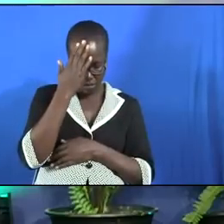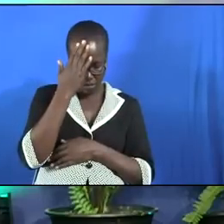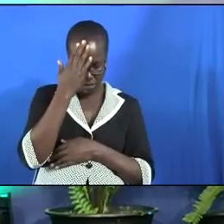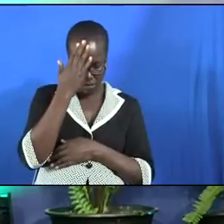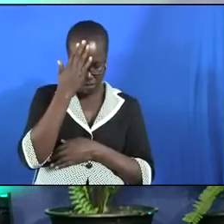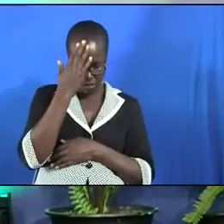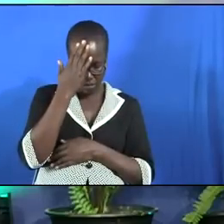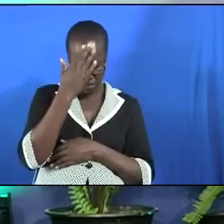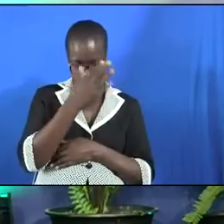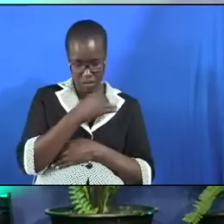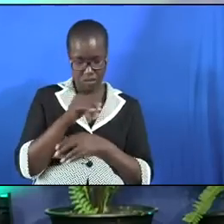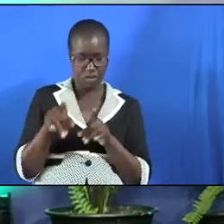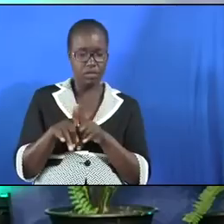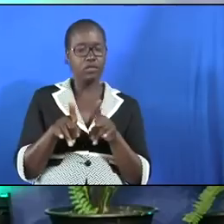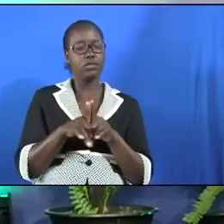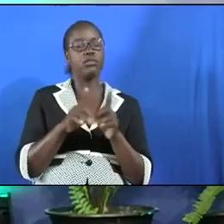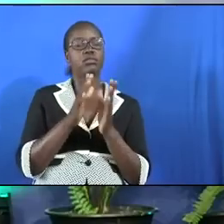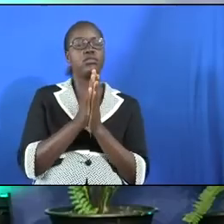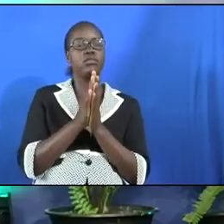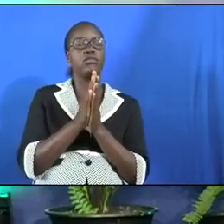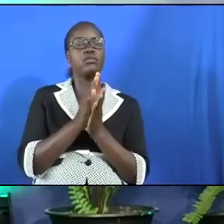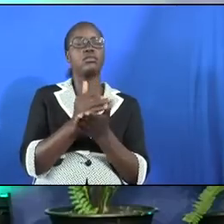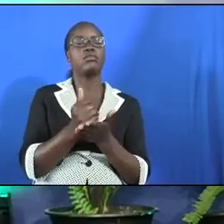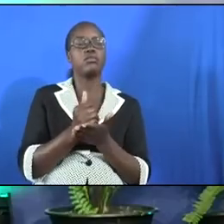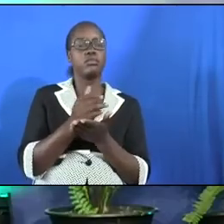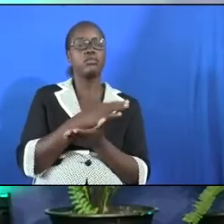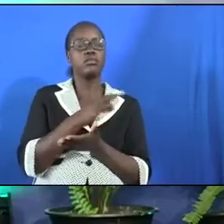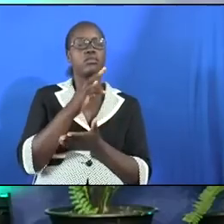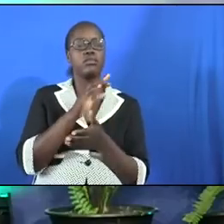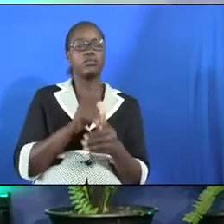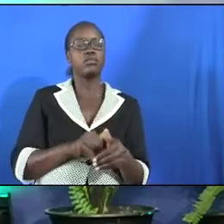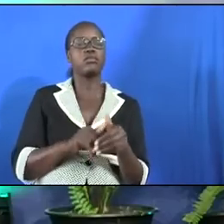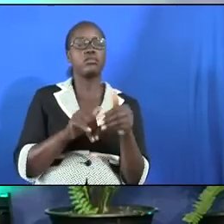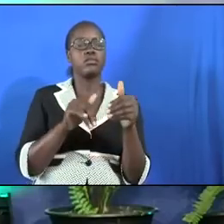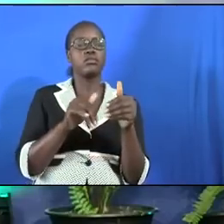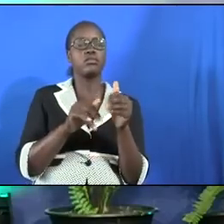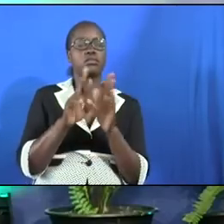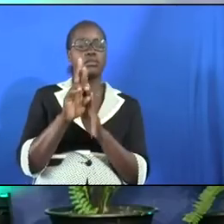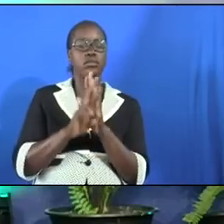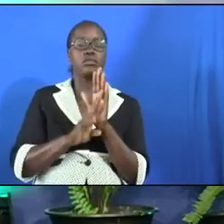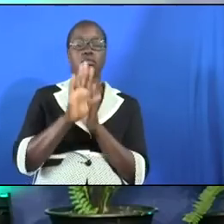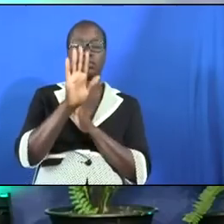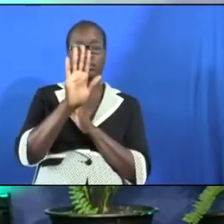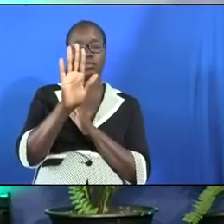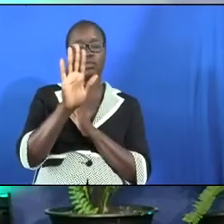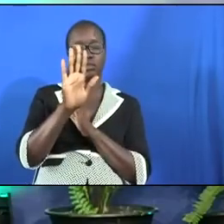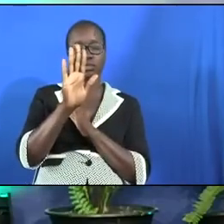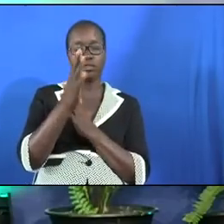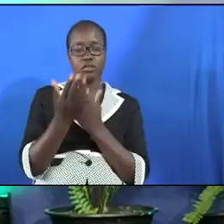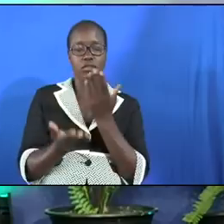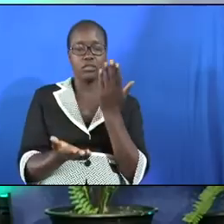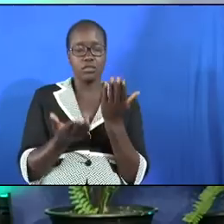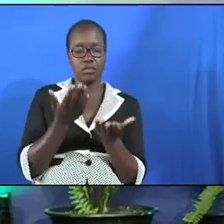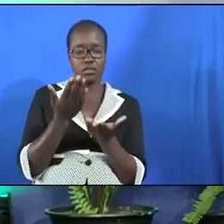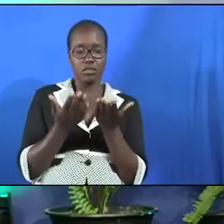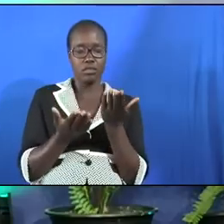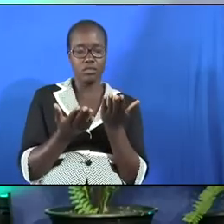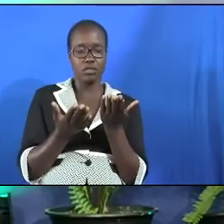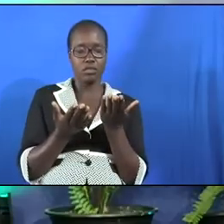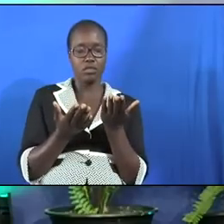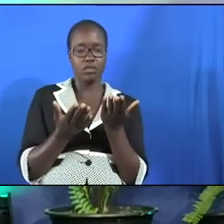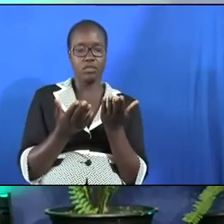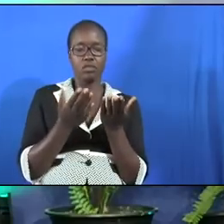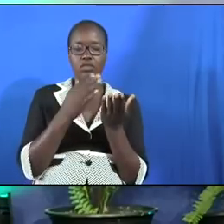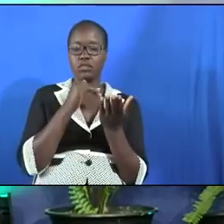and we also pray that you help us with the spirit to follow your instruction even though it